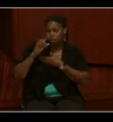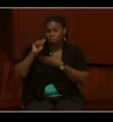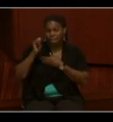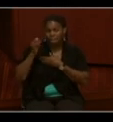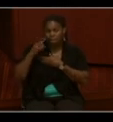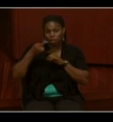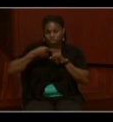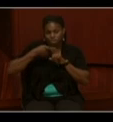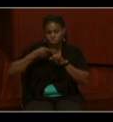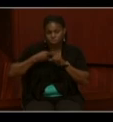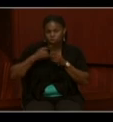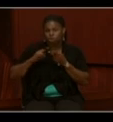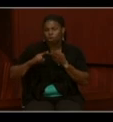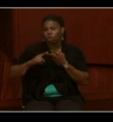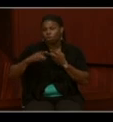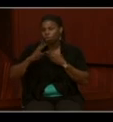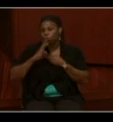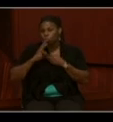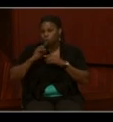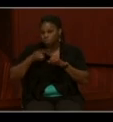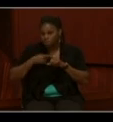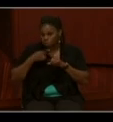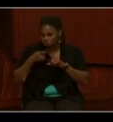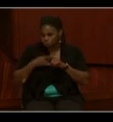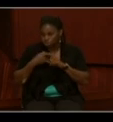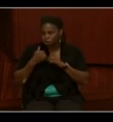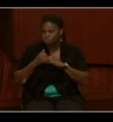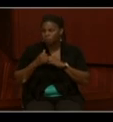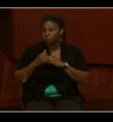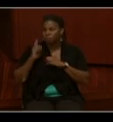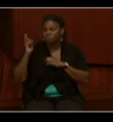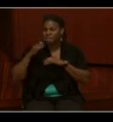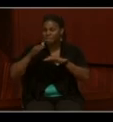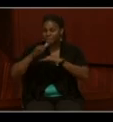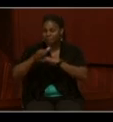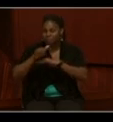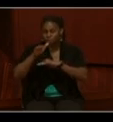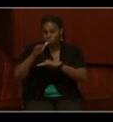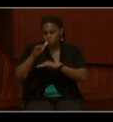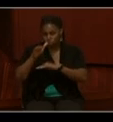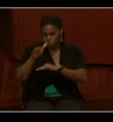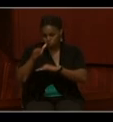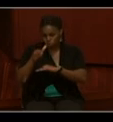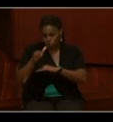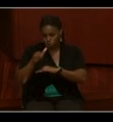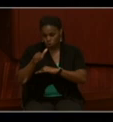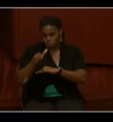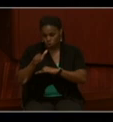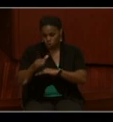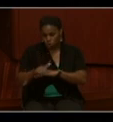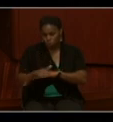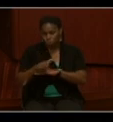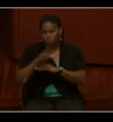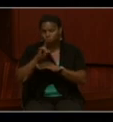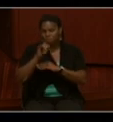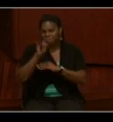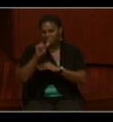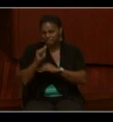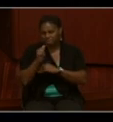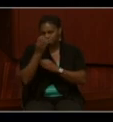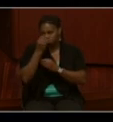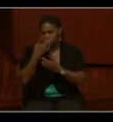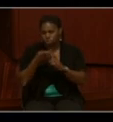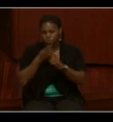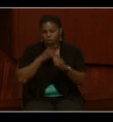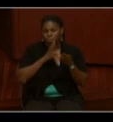temperature, the barometric pressure. And then again, this is the afternoon data that was taken for the